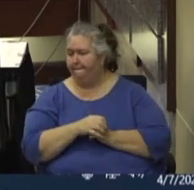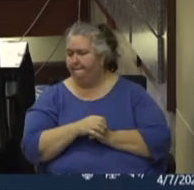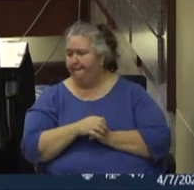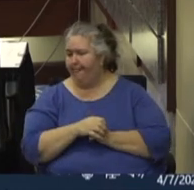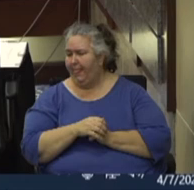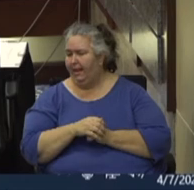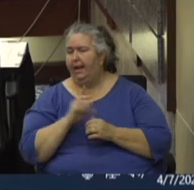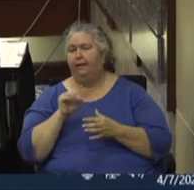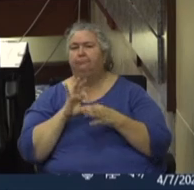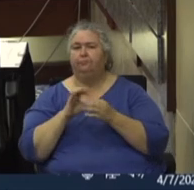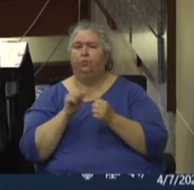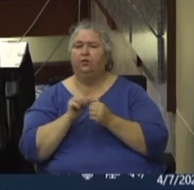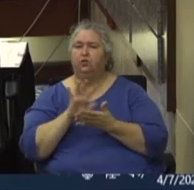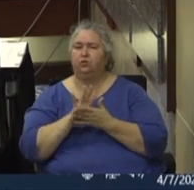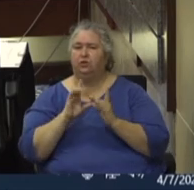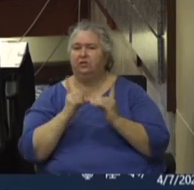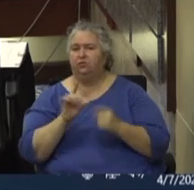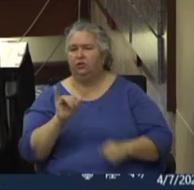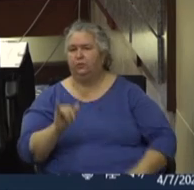as well.